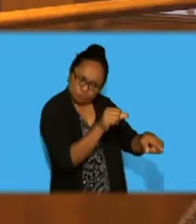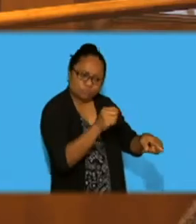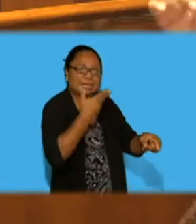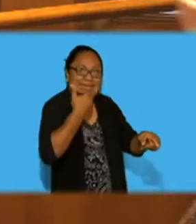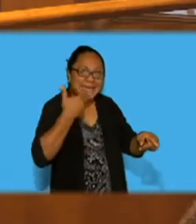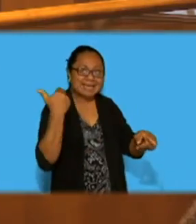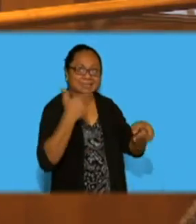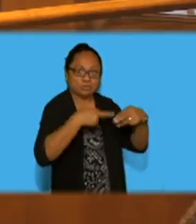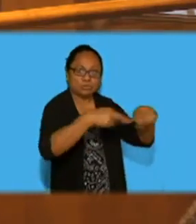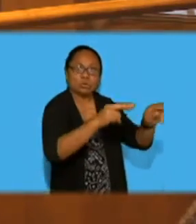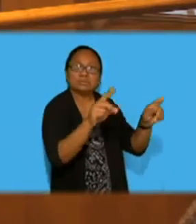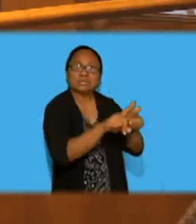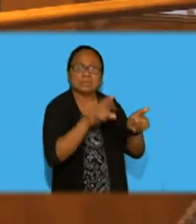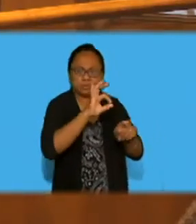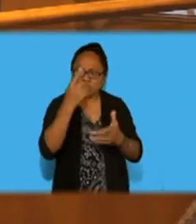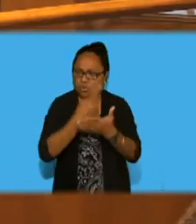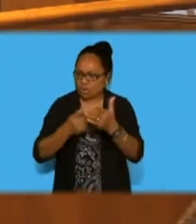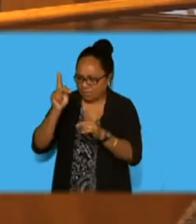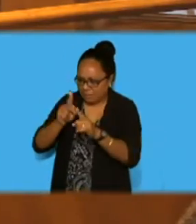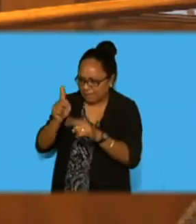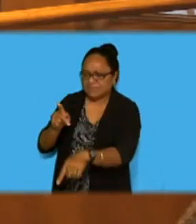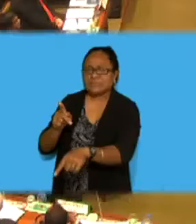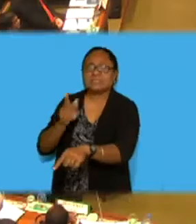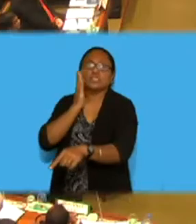to what you're building to Ndena Rao. Thank you.